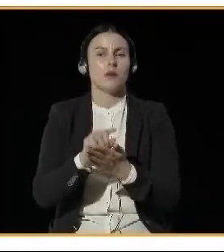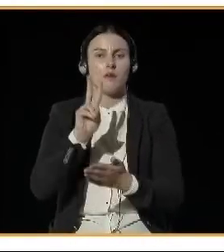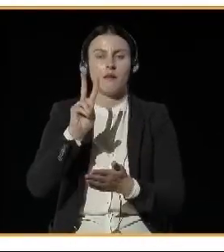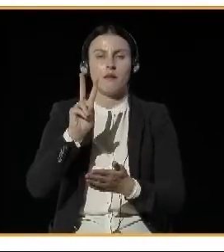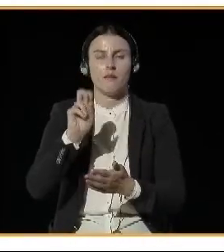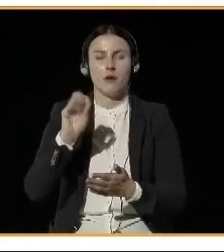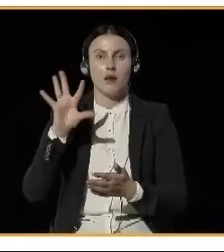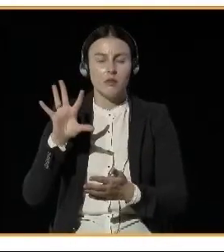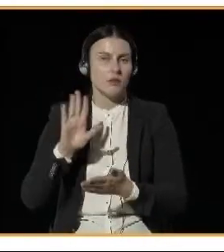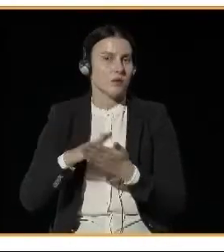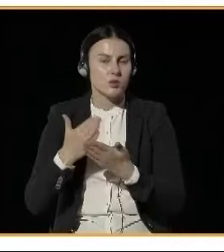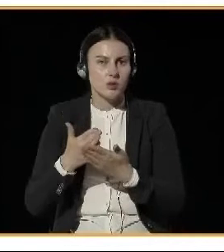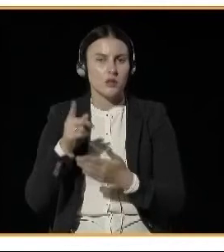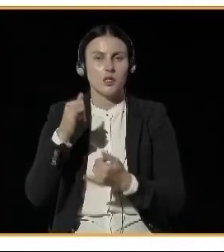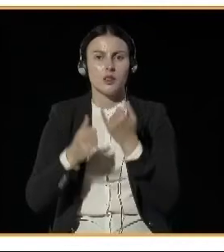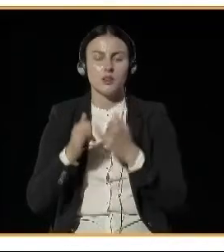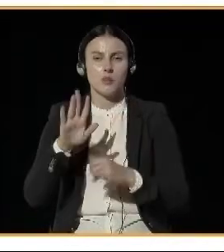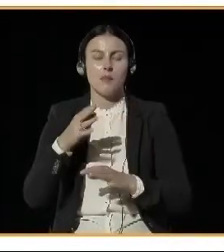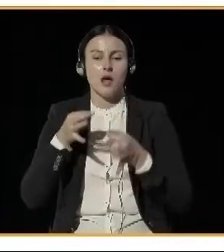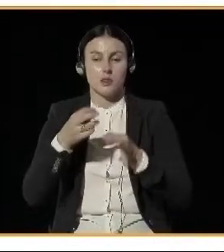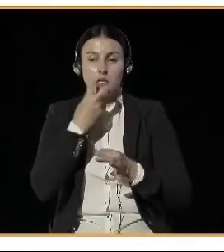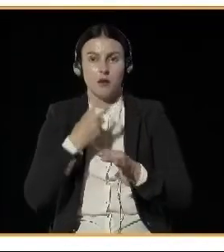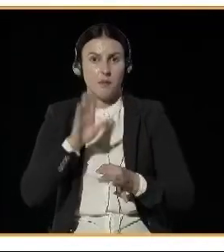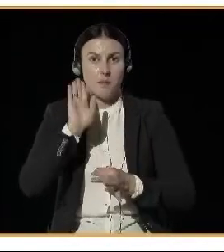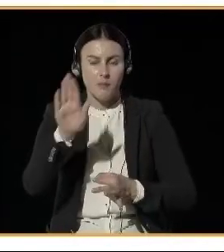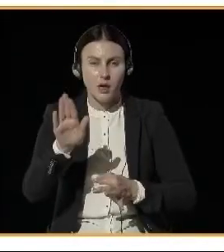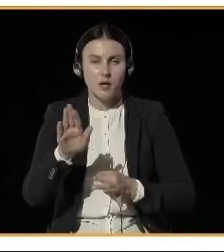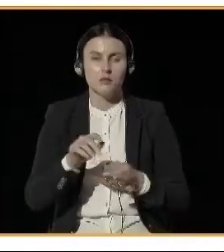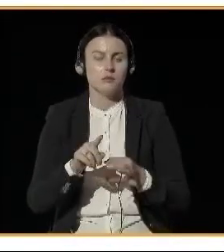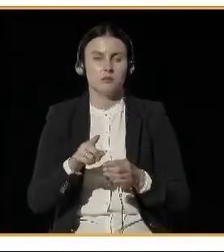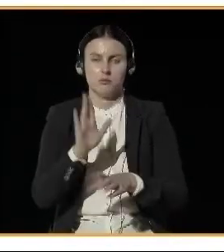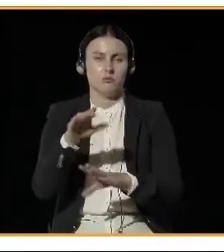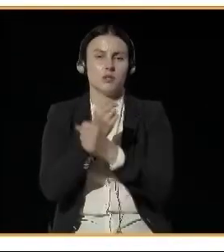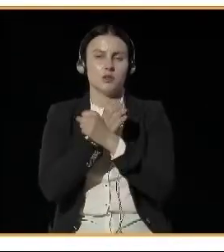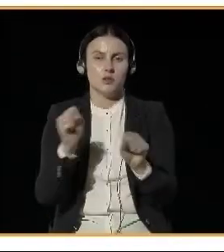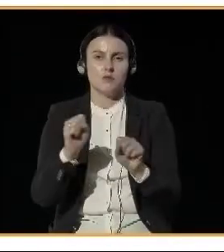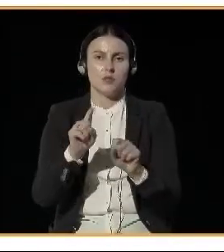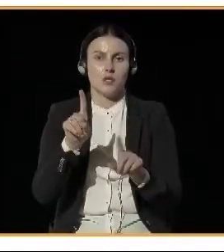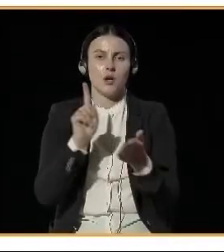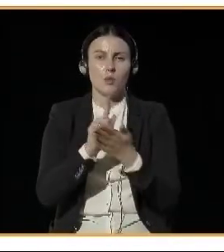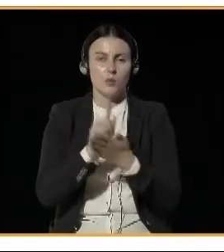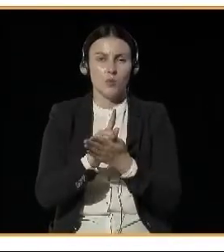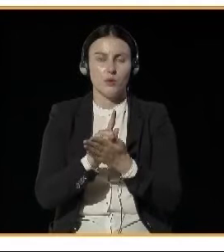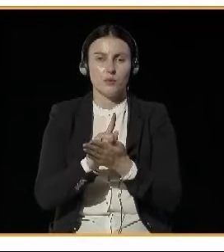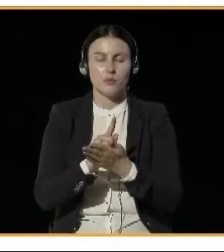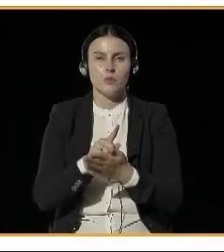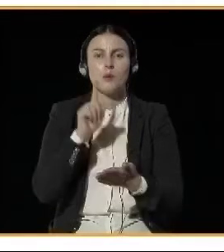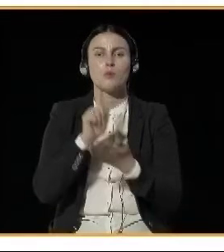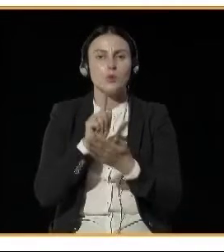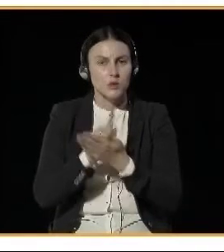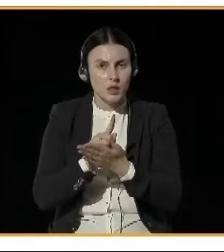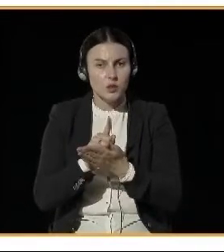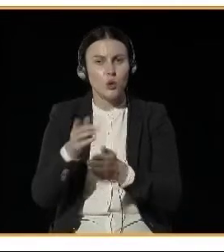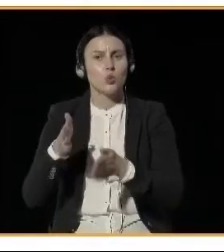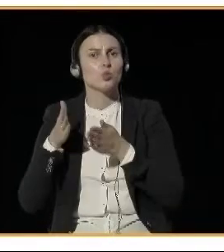car. This means that it is much cheaper both to buy and to drive an electric car compared to a diesel